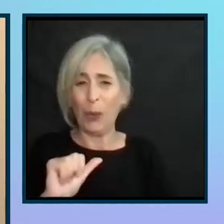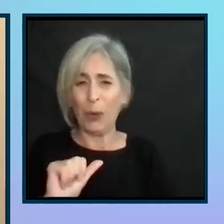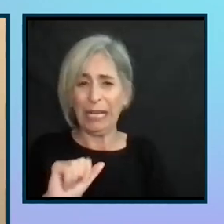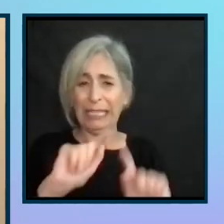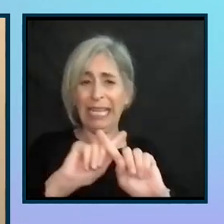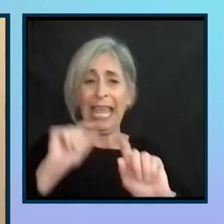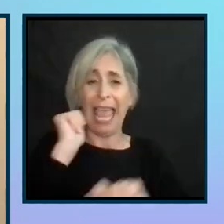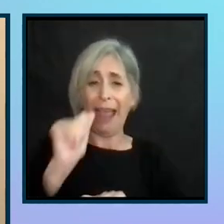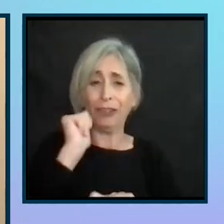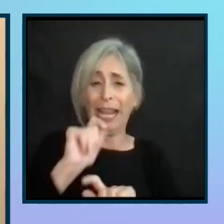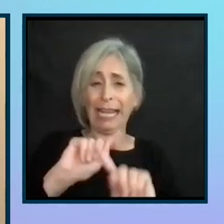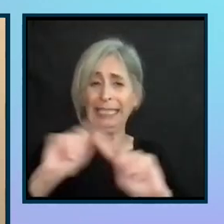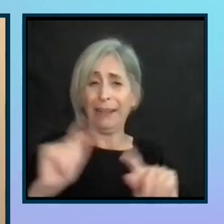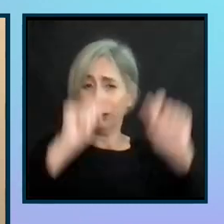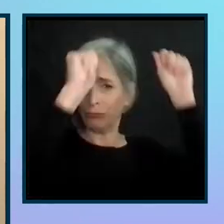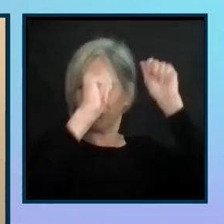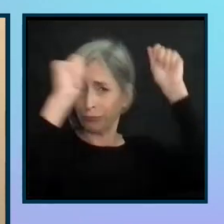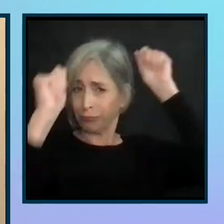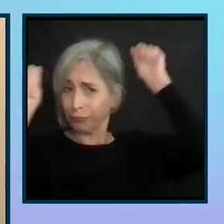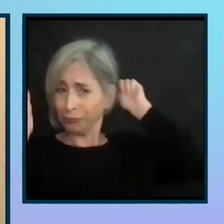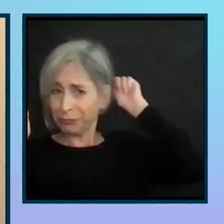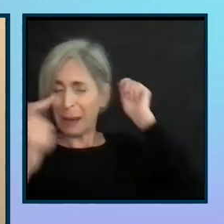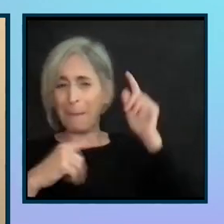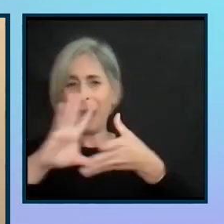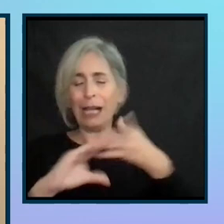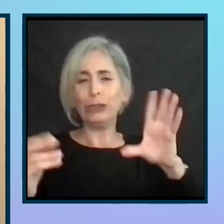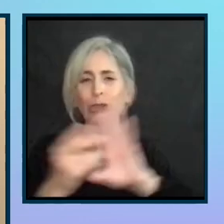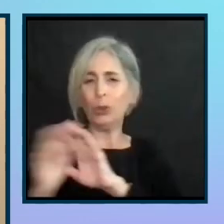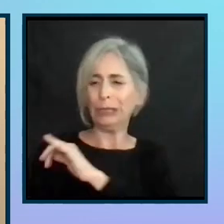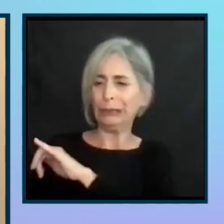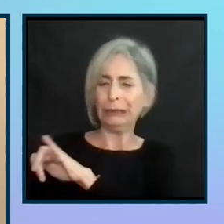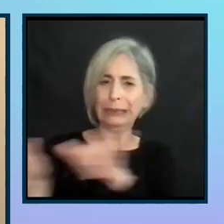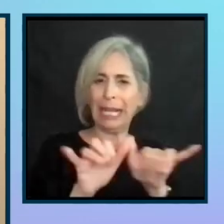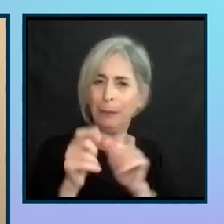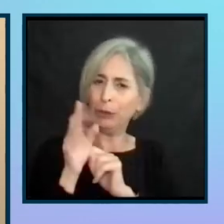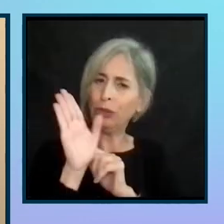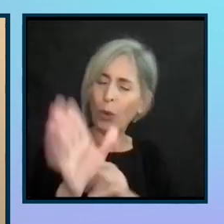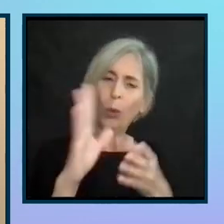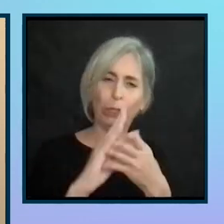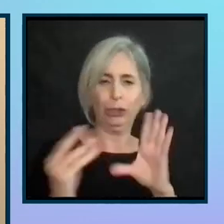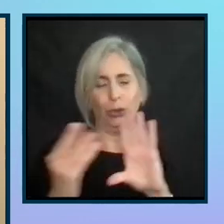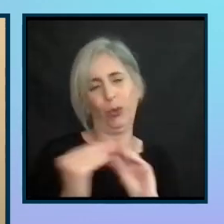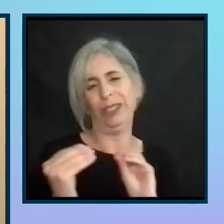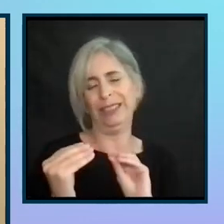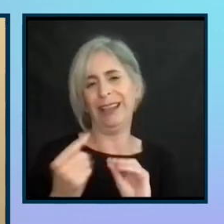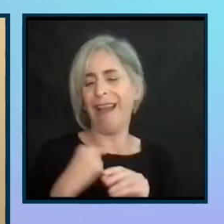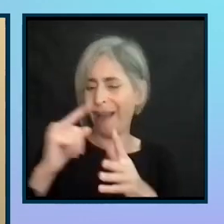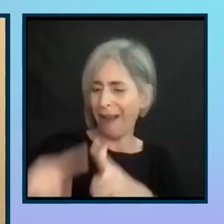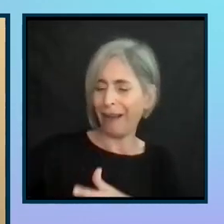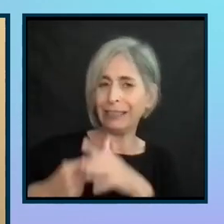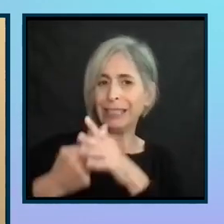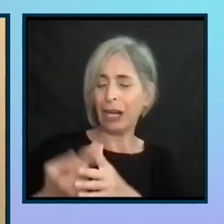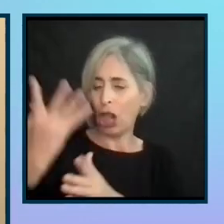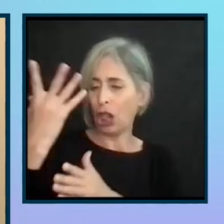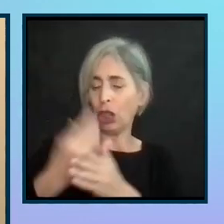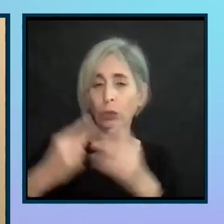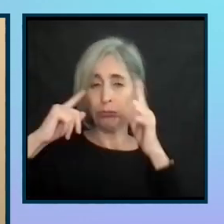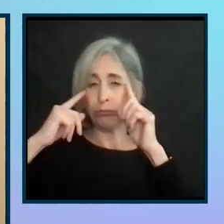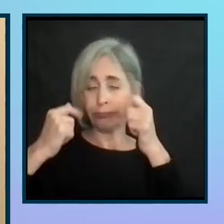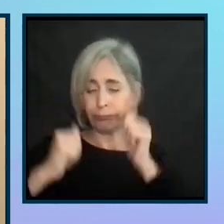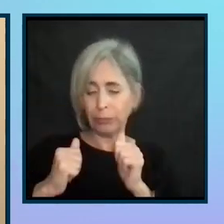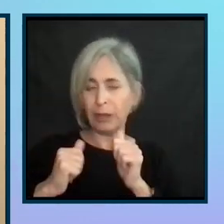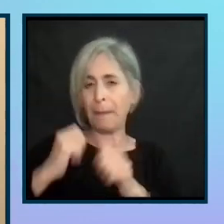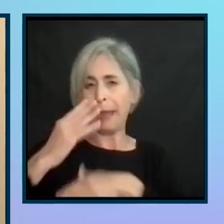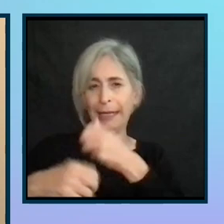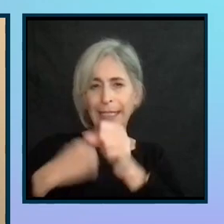day. And my story is like a lot of your stories out there. I started to lose my vision many, many